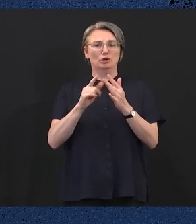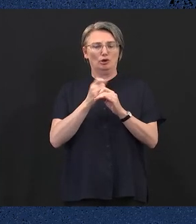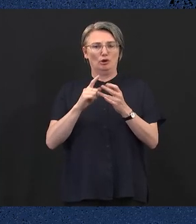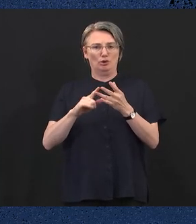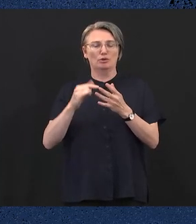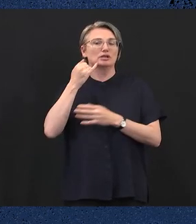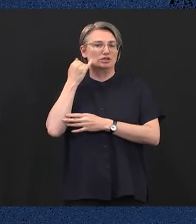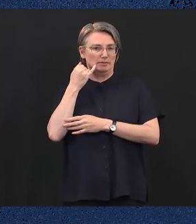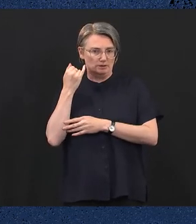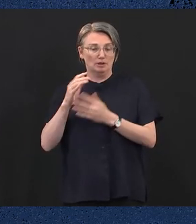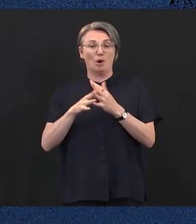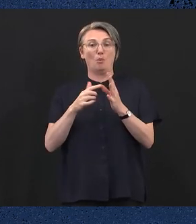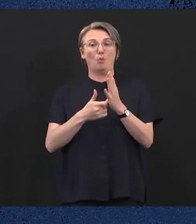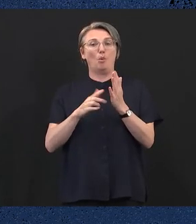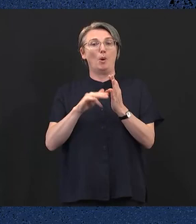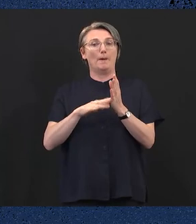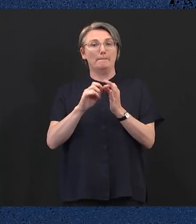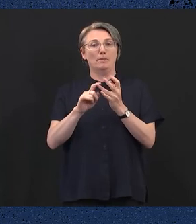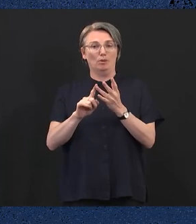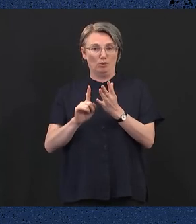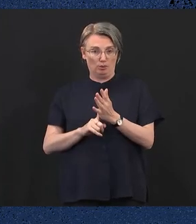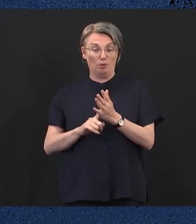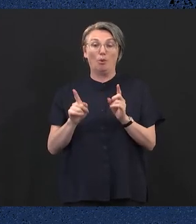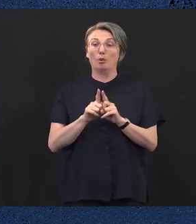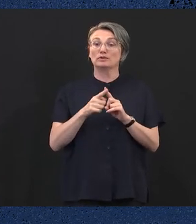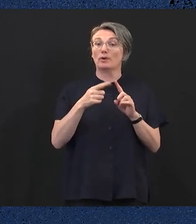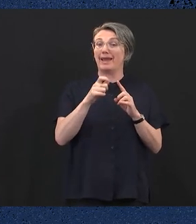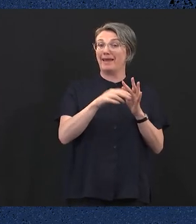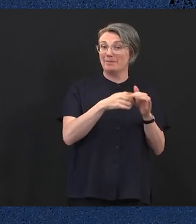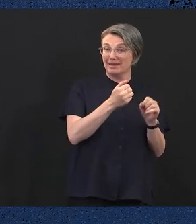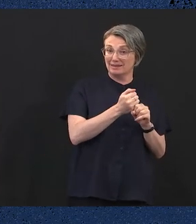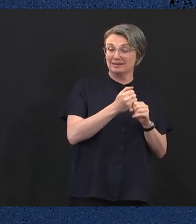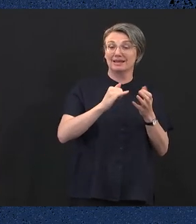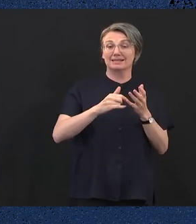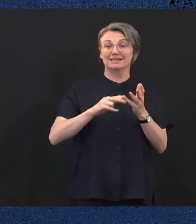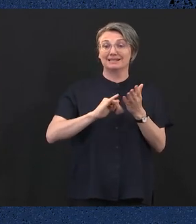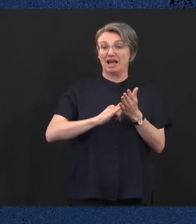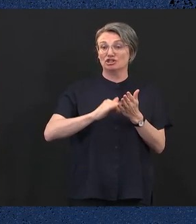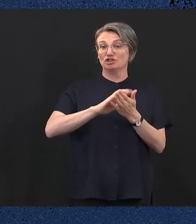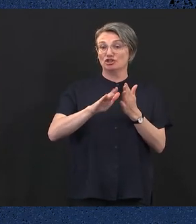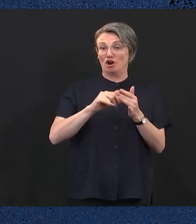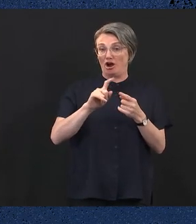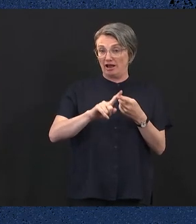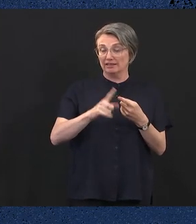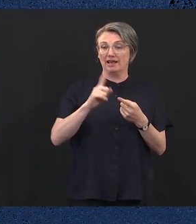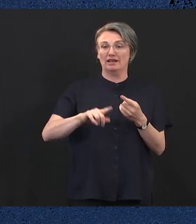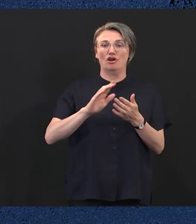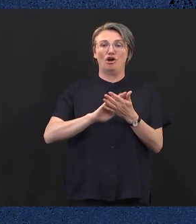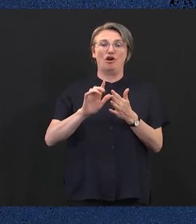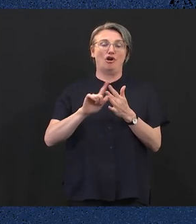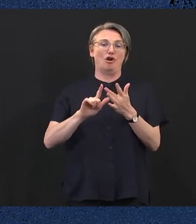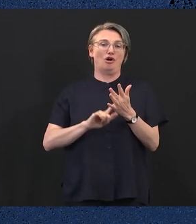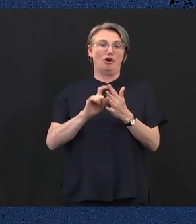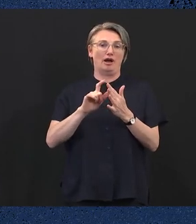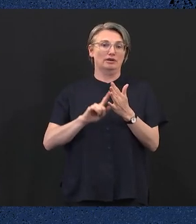services will also be established in Epping, Sunshine and Heidelberg. Once fully operational, this